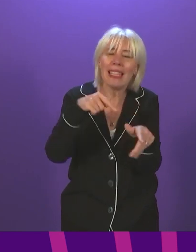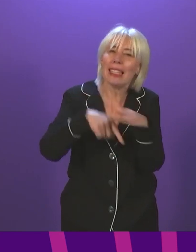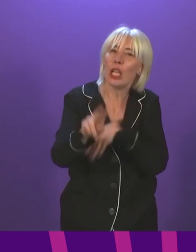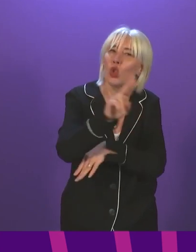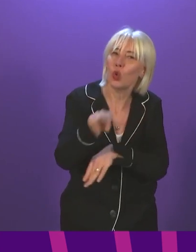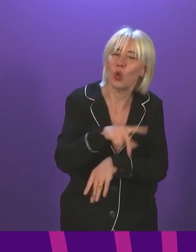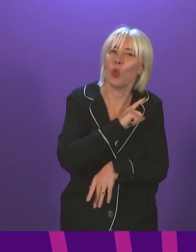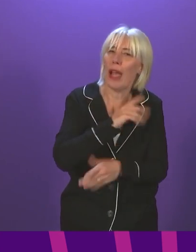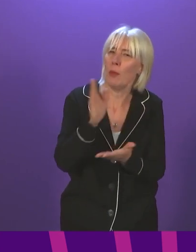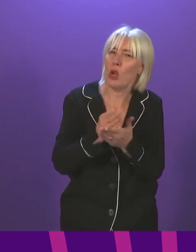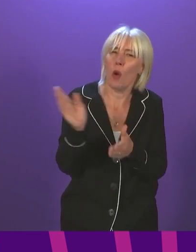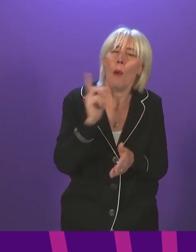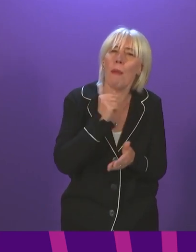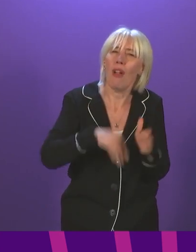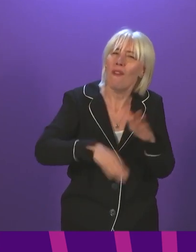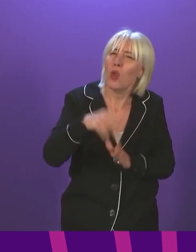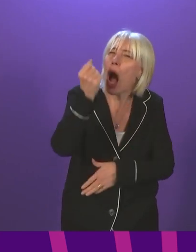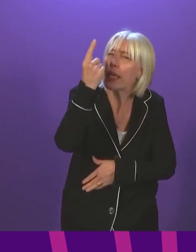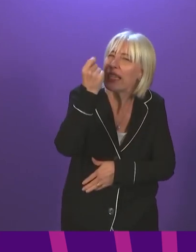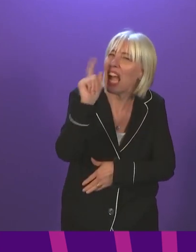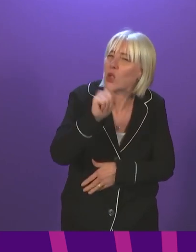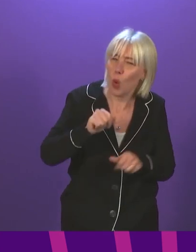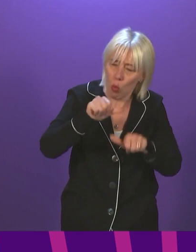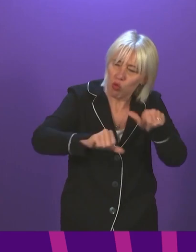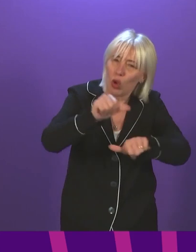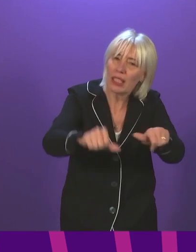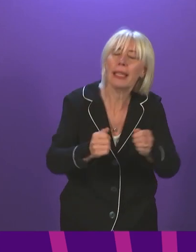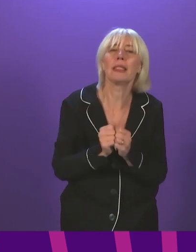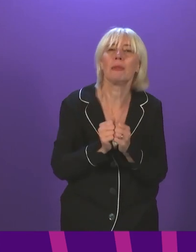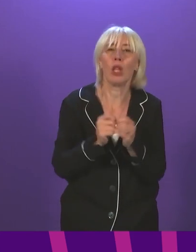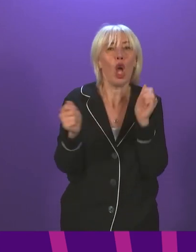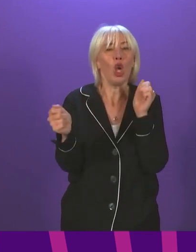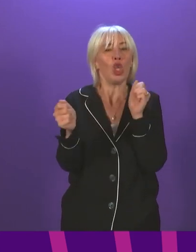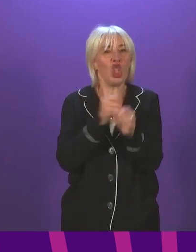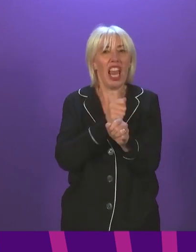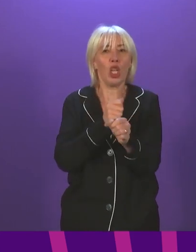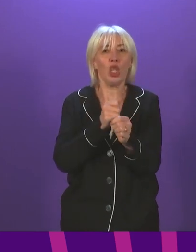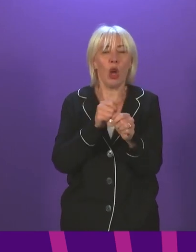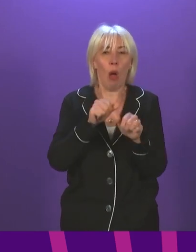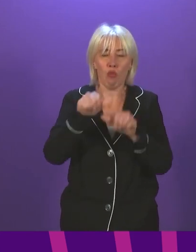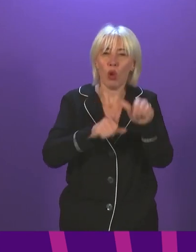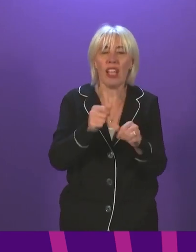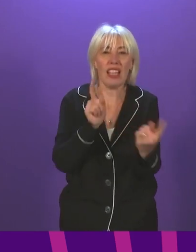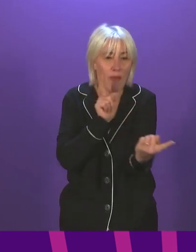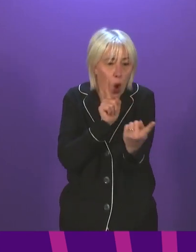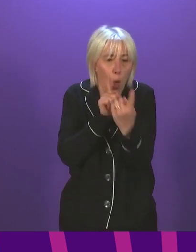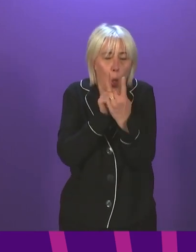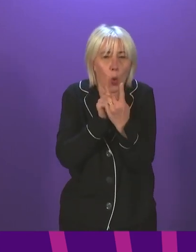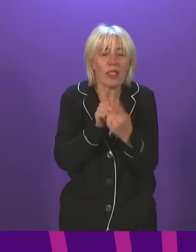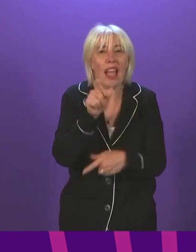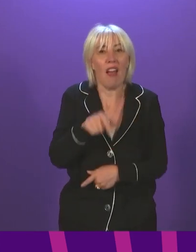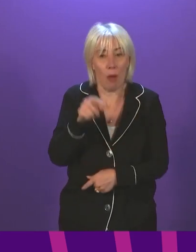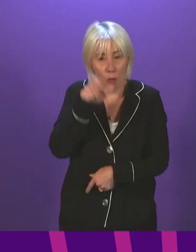fuller understanding of the process. There is no change in advice for close contacts thought to be at high risk